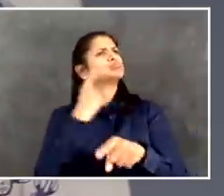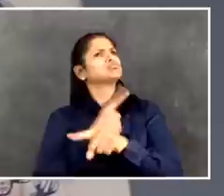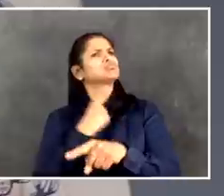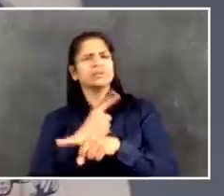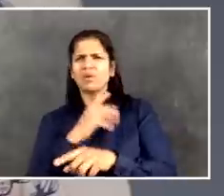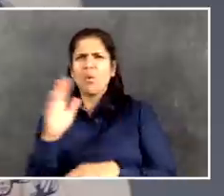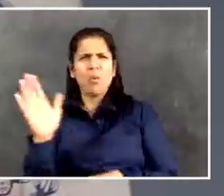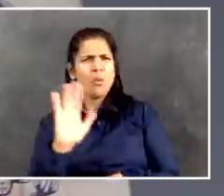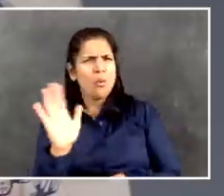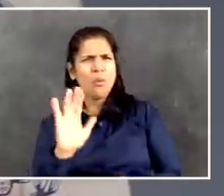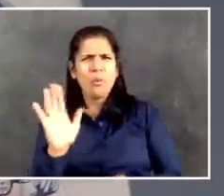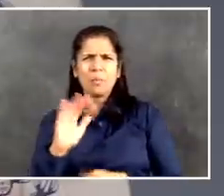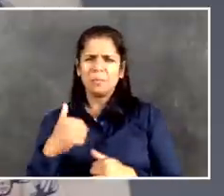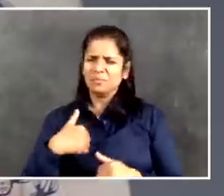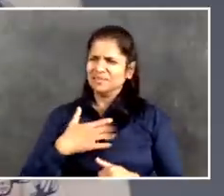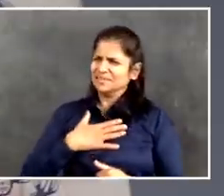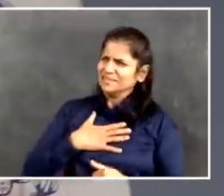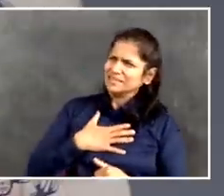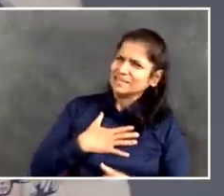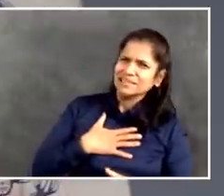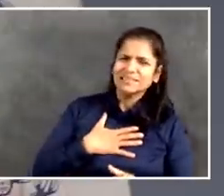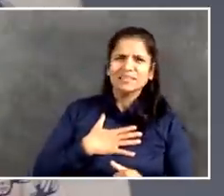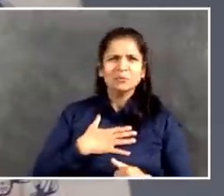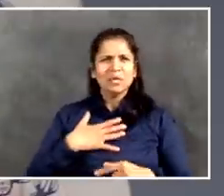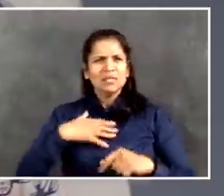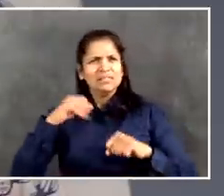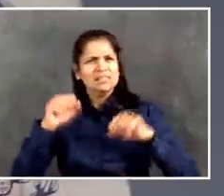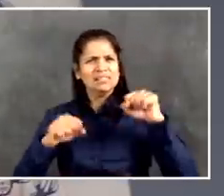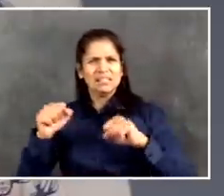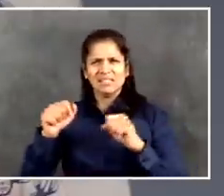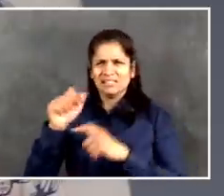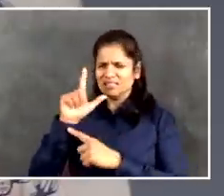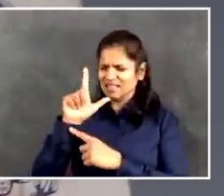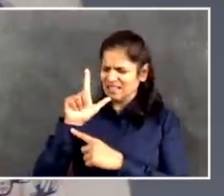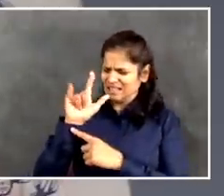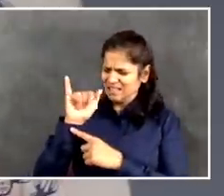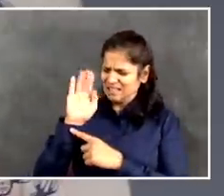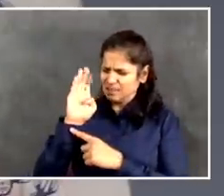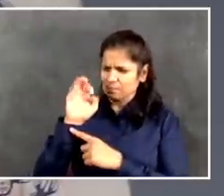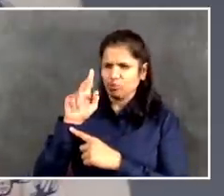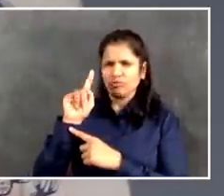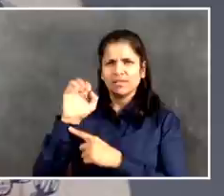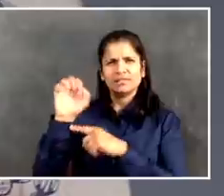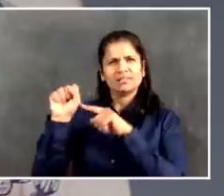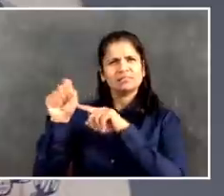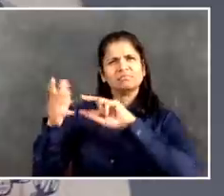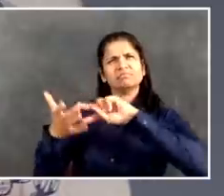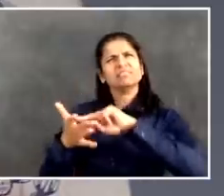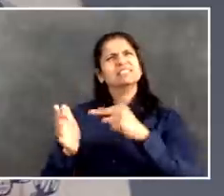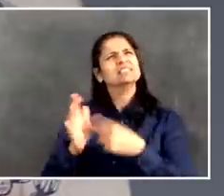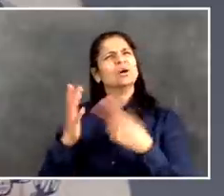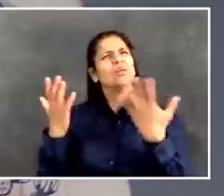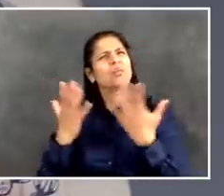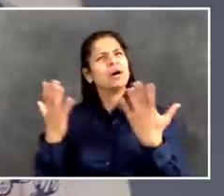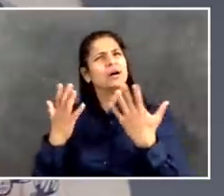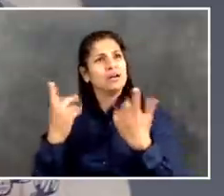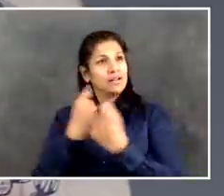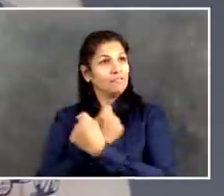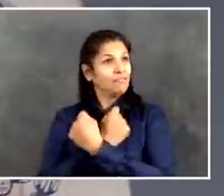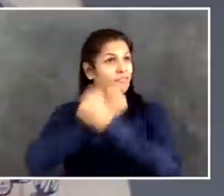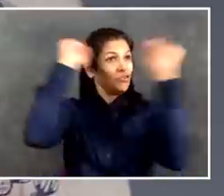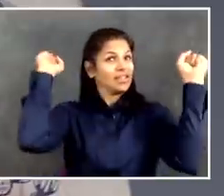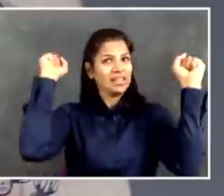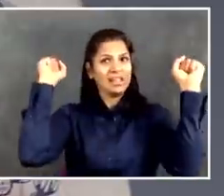being free from danger, having the security of knowing you can live your life. Well, you know what? If we don't protect